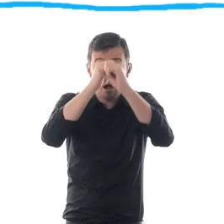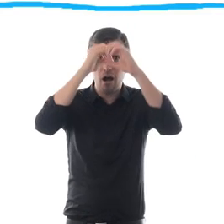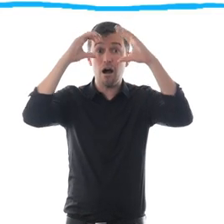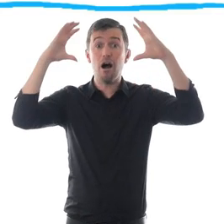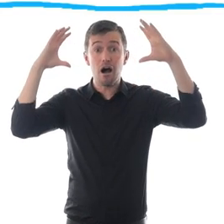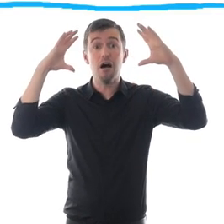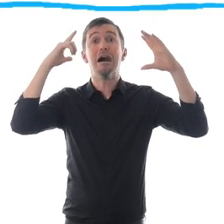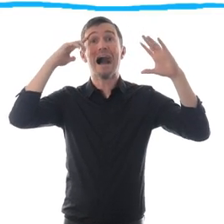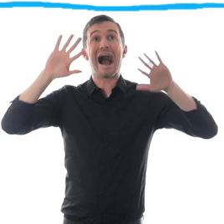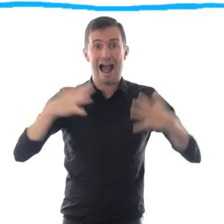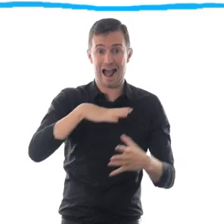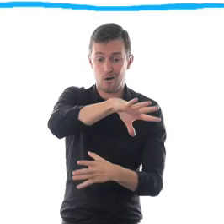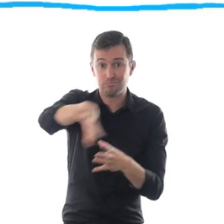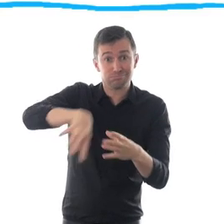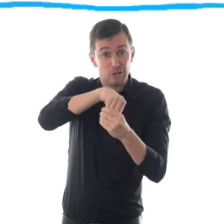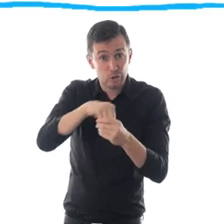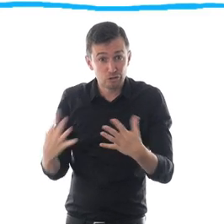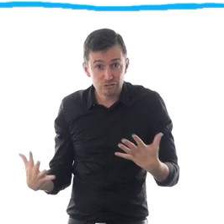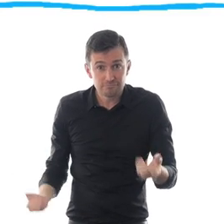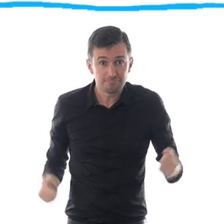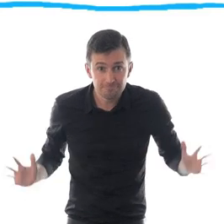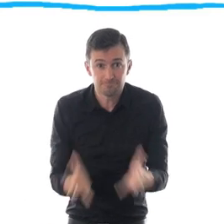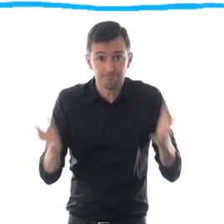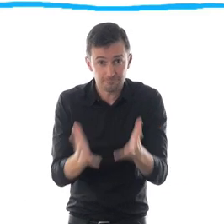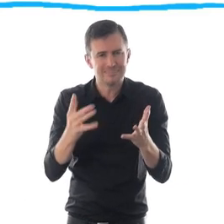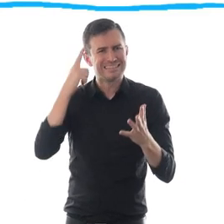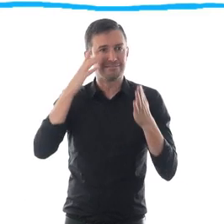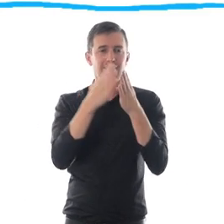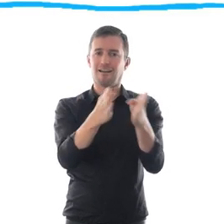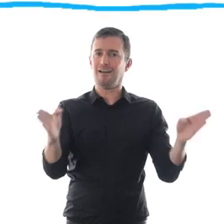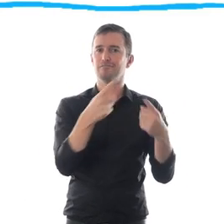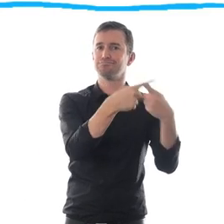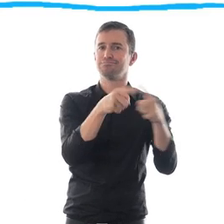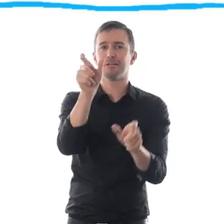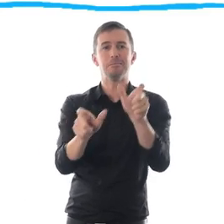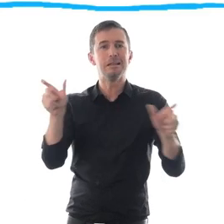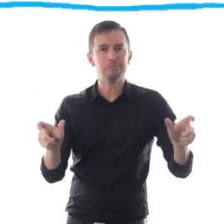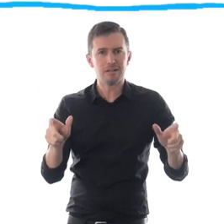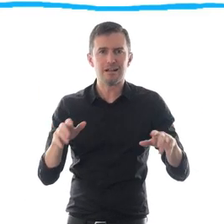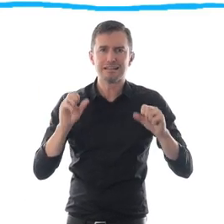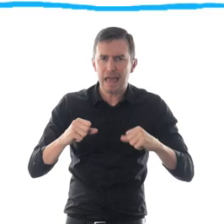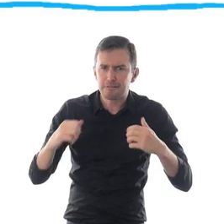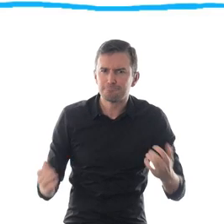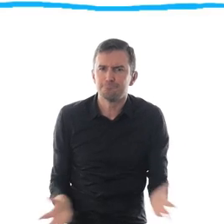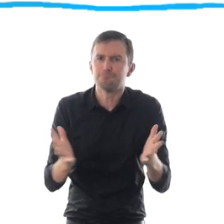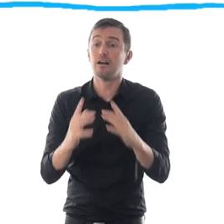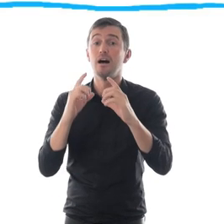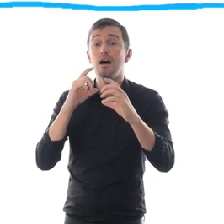communication richer. A good way to do so is to engage with children and adults with disabilities.